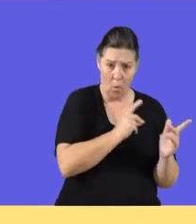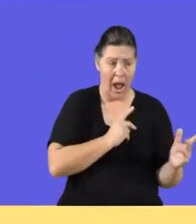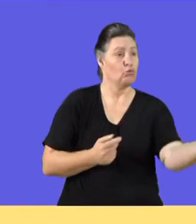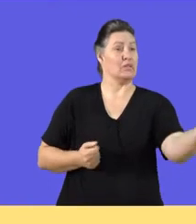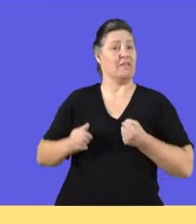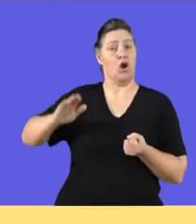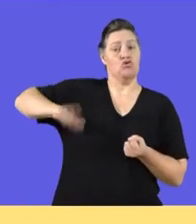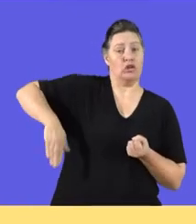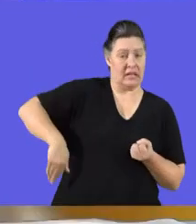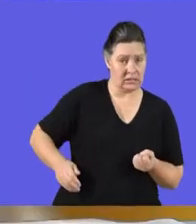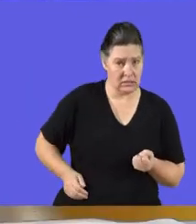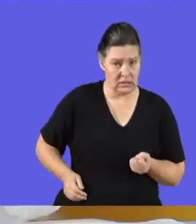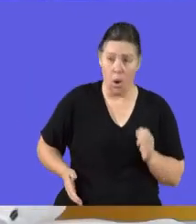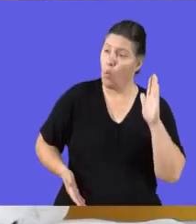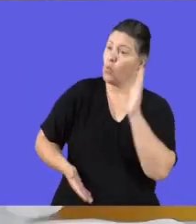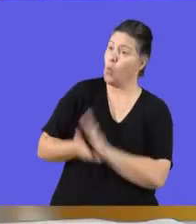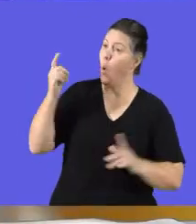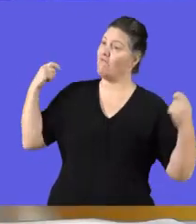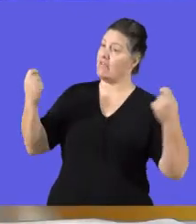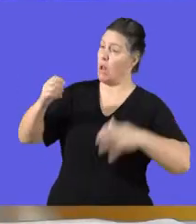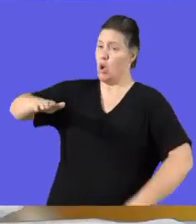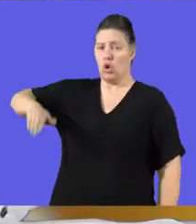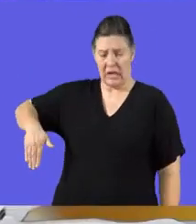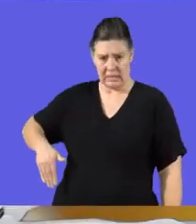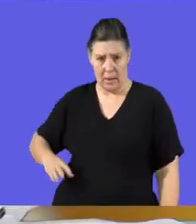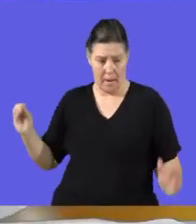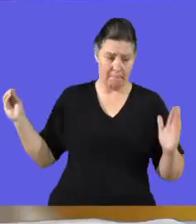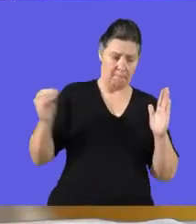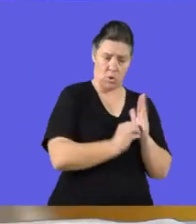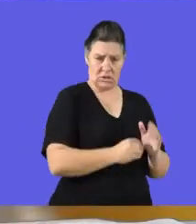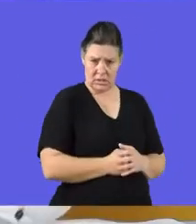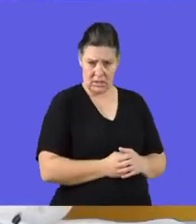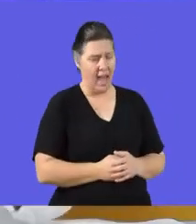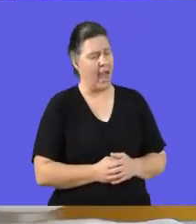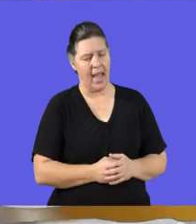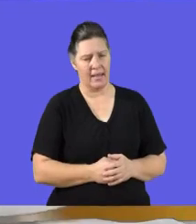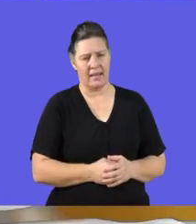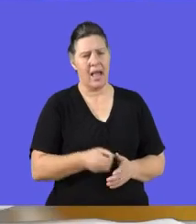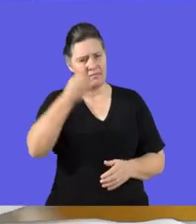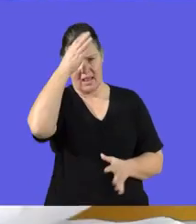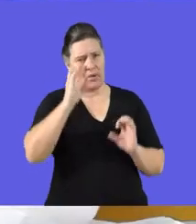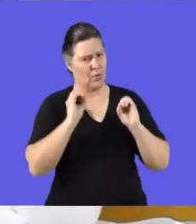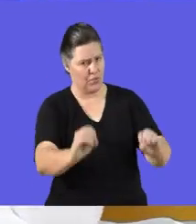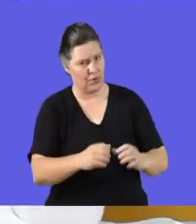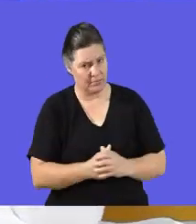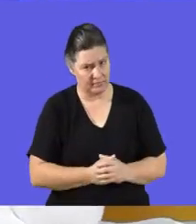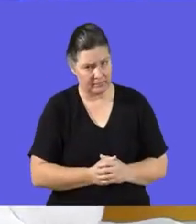22,000 before she has even gone to the place to sell? Okay?